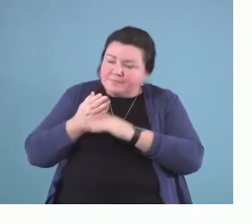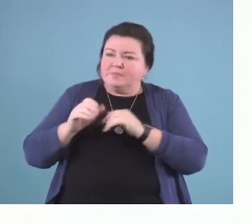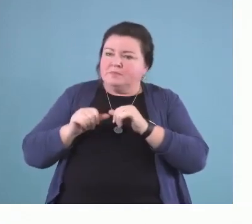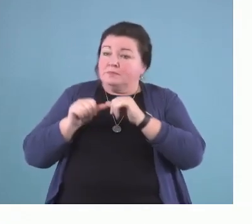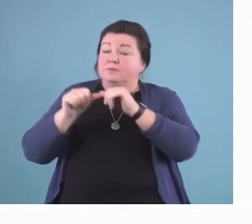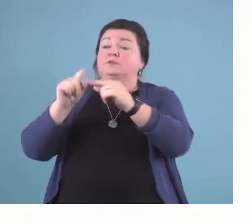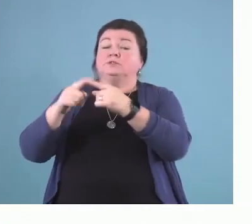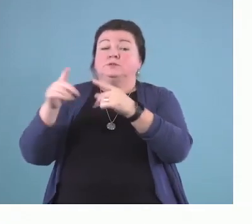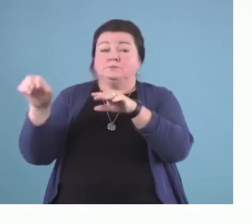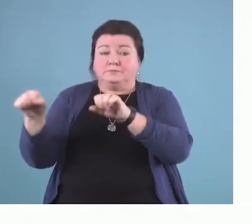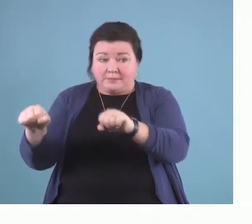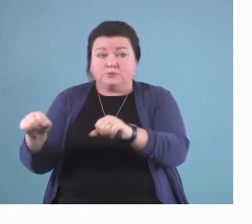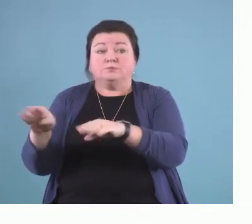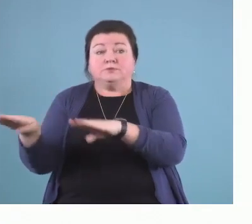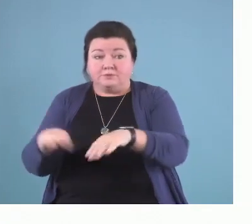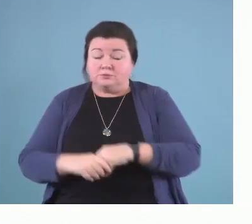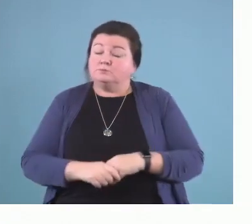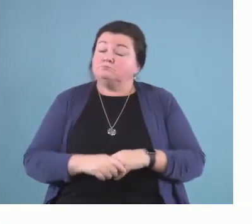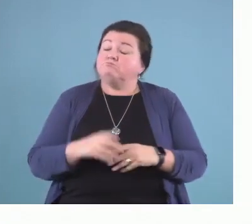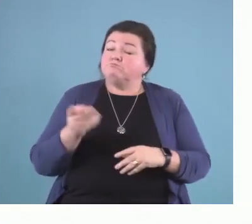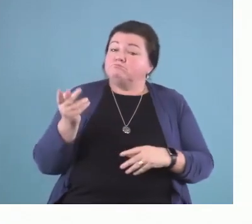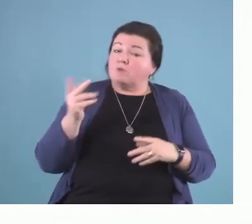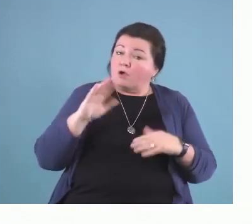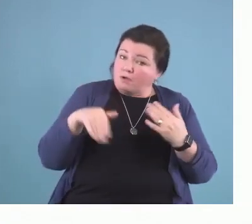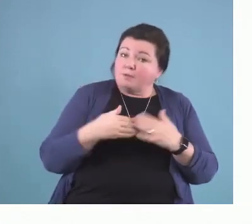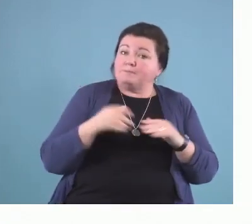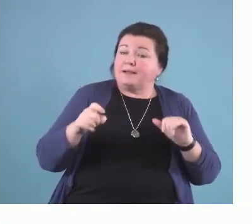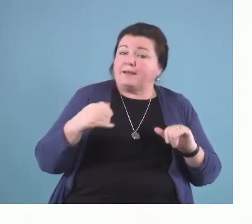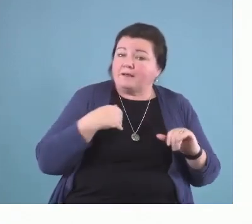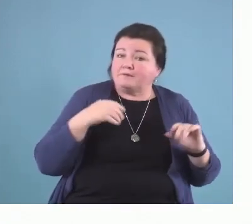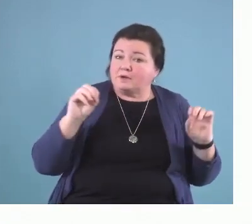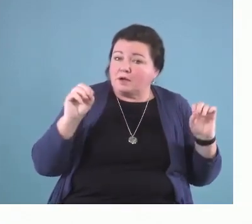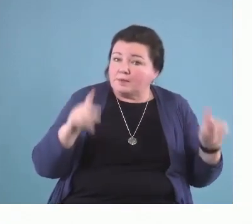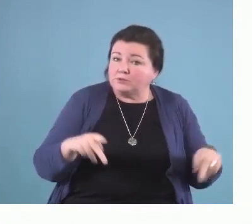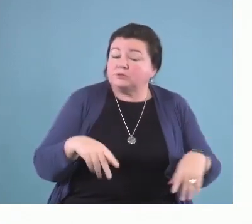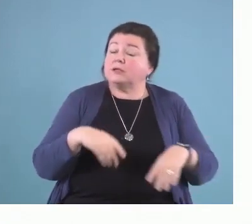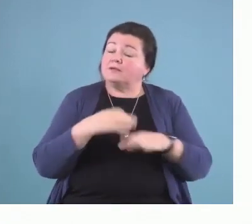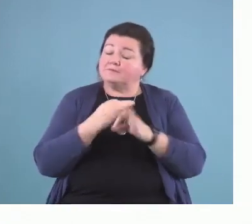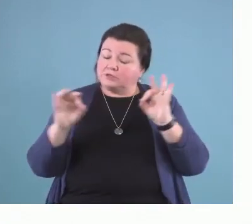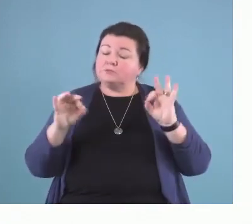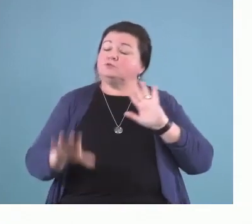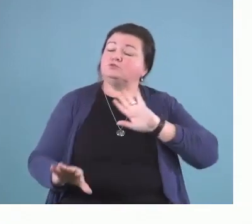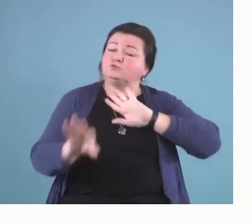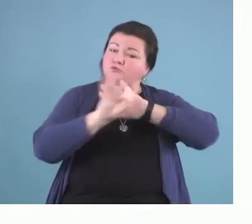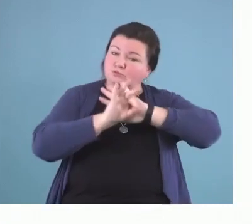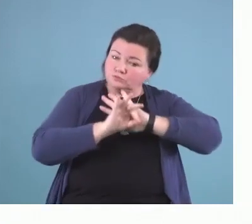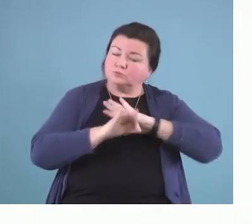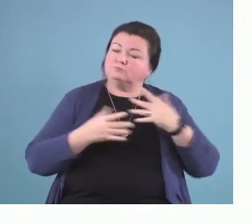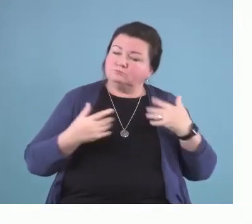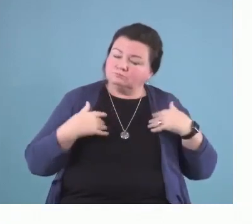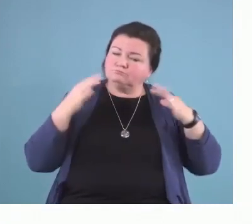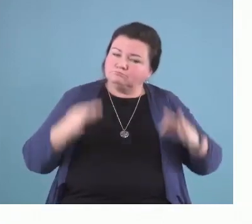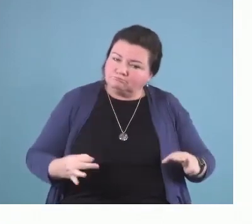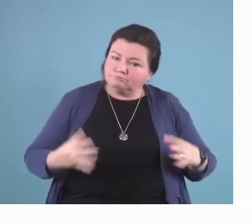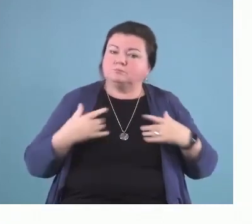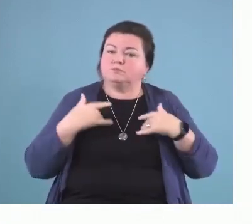They must have the freedom and opportunity to choose what they wish to do and to be and the opportunities to act